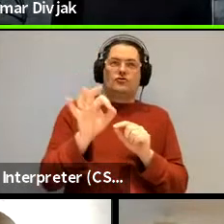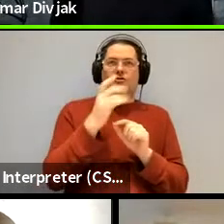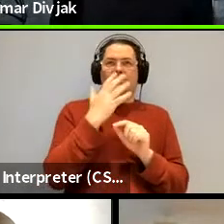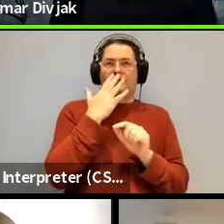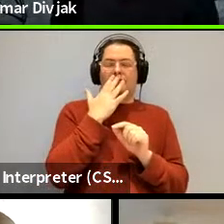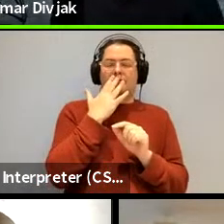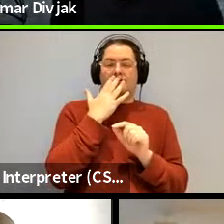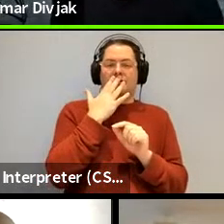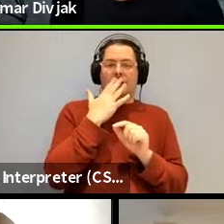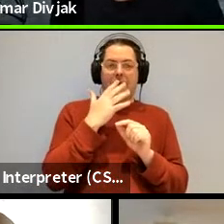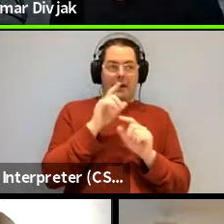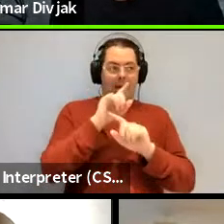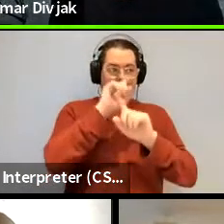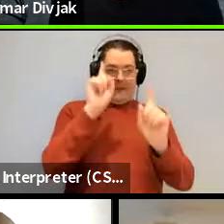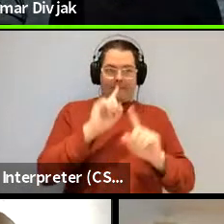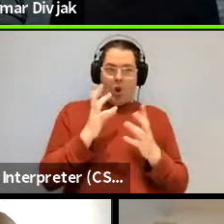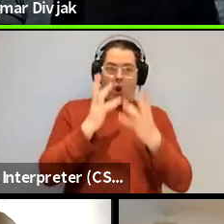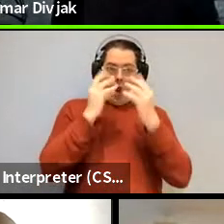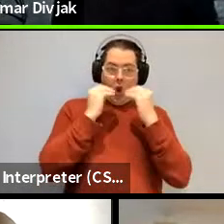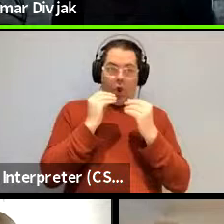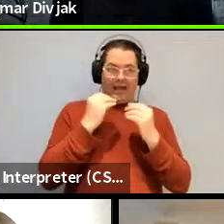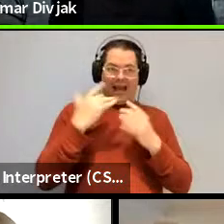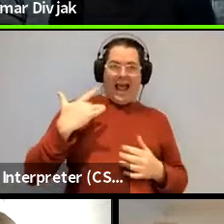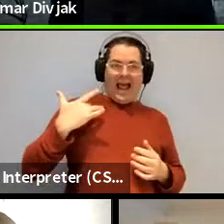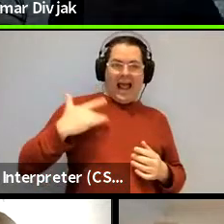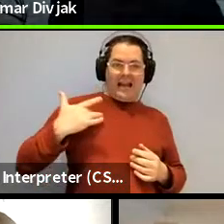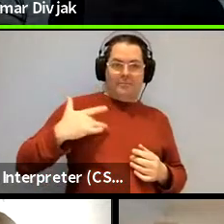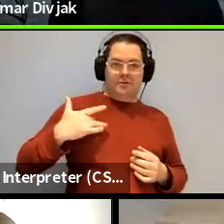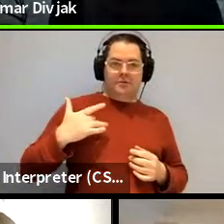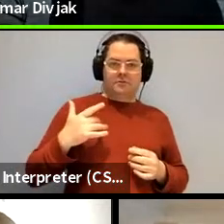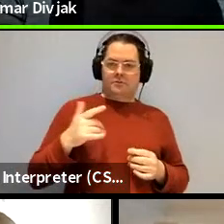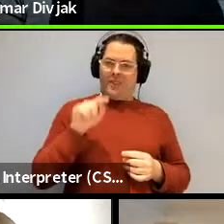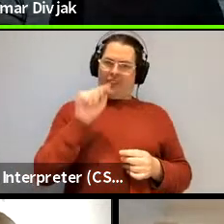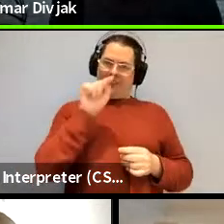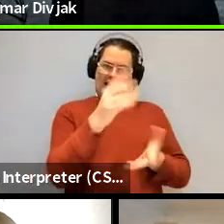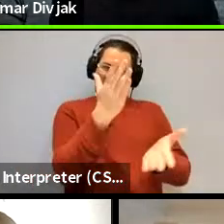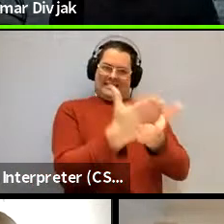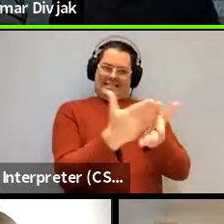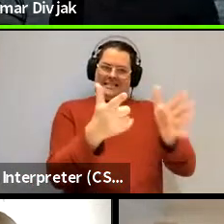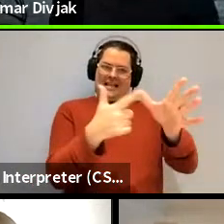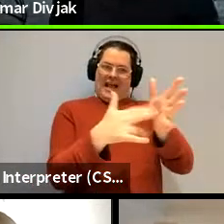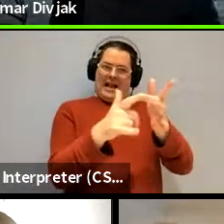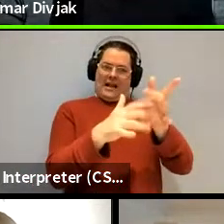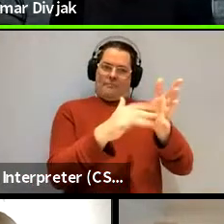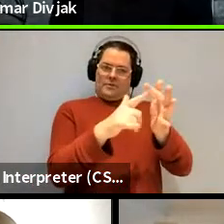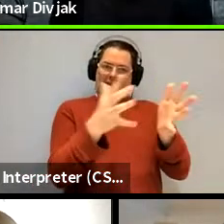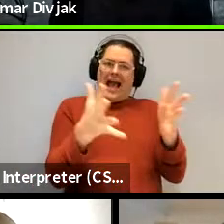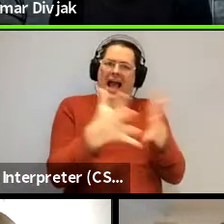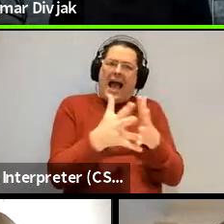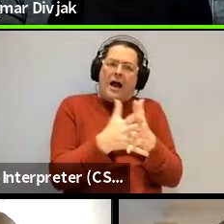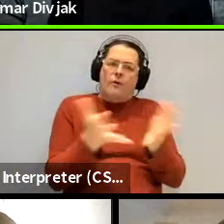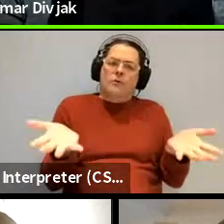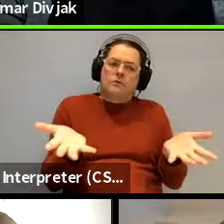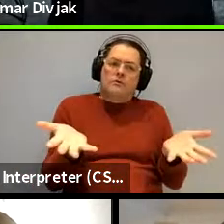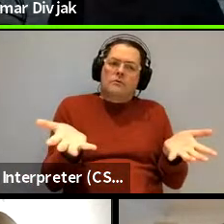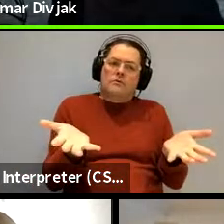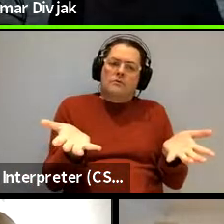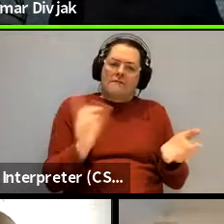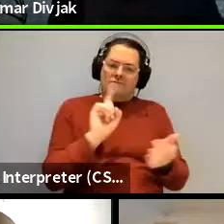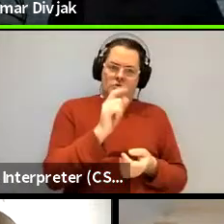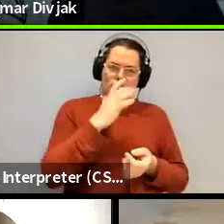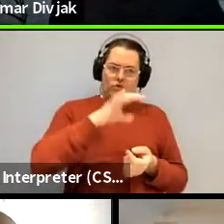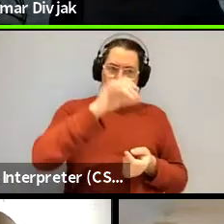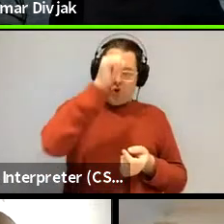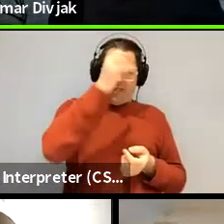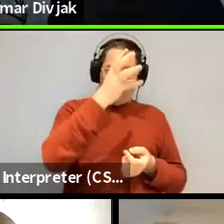how do people learn that something is animate for example before we would accept that the category of animacy plays a role we would first want to